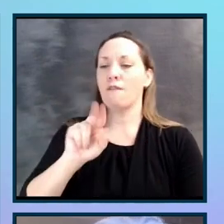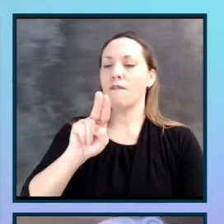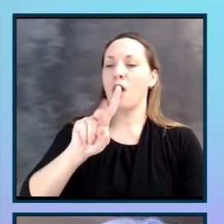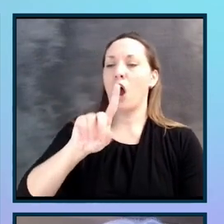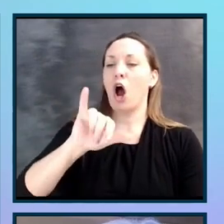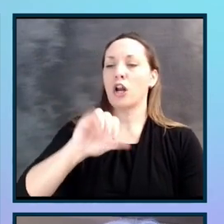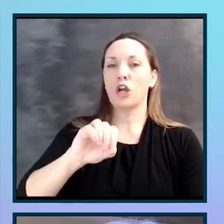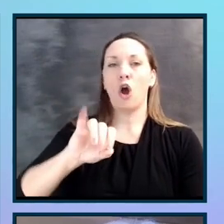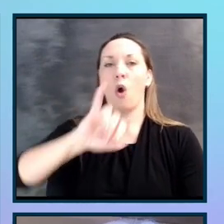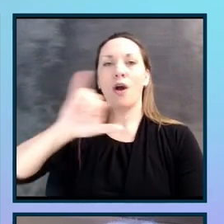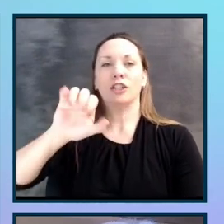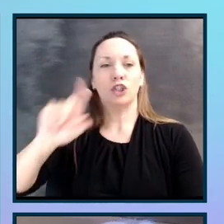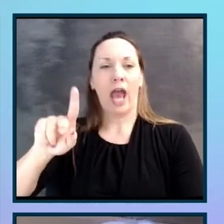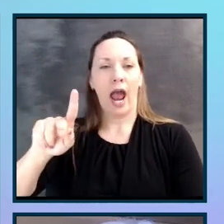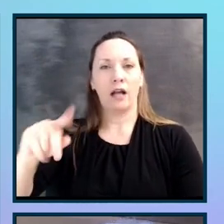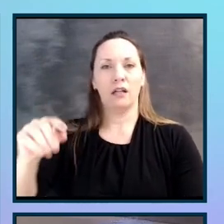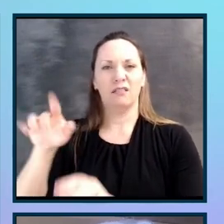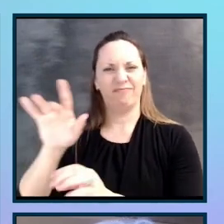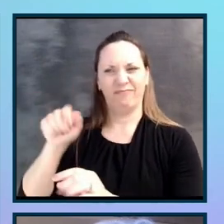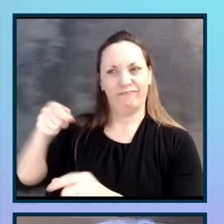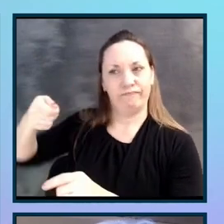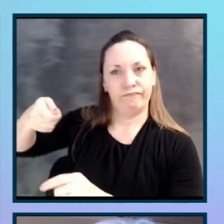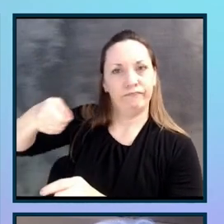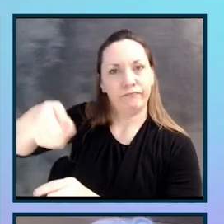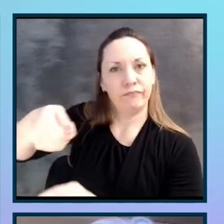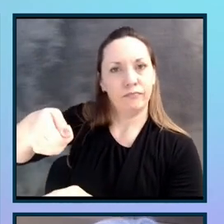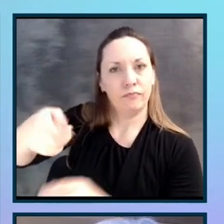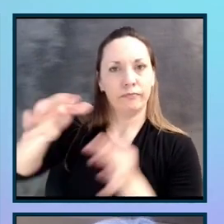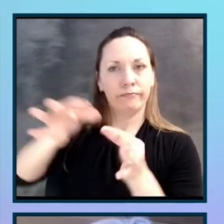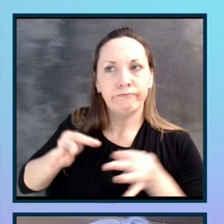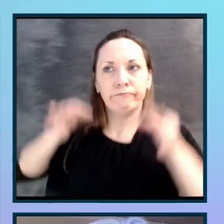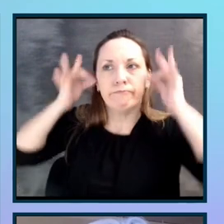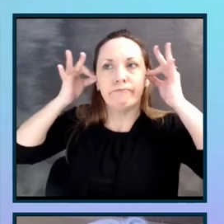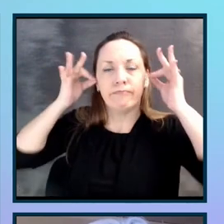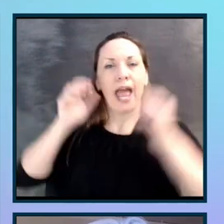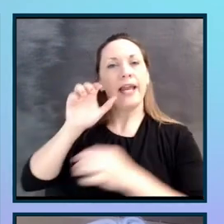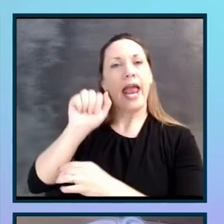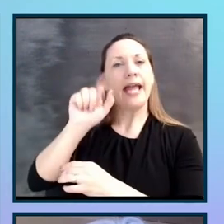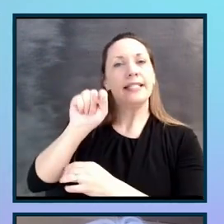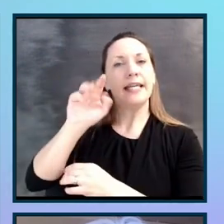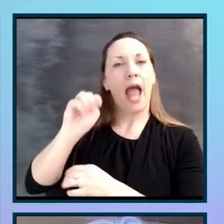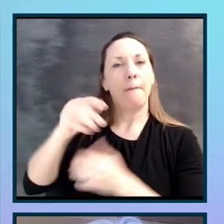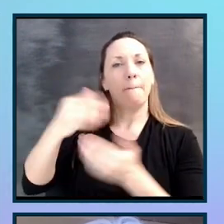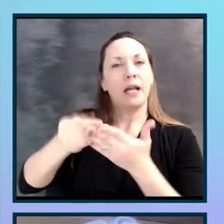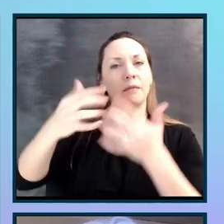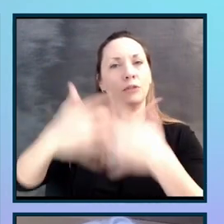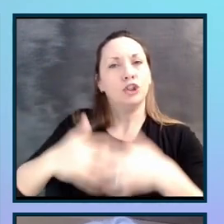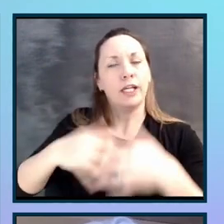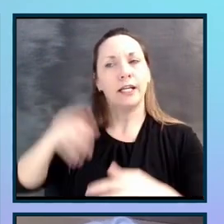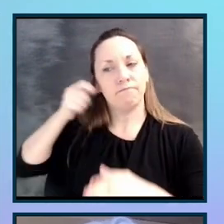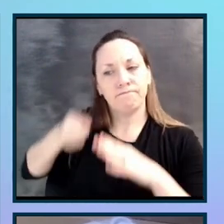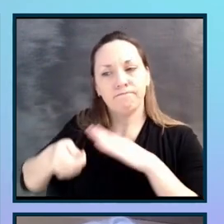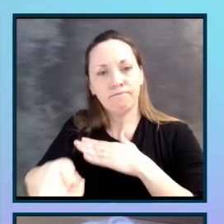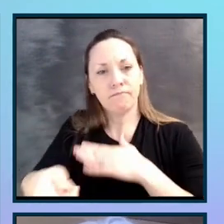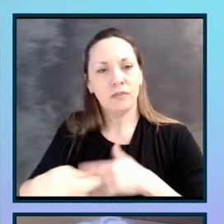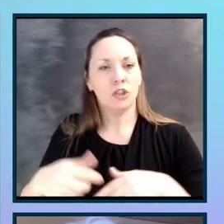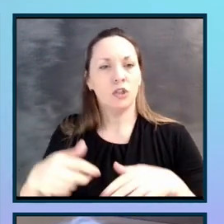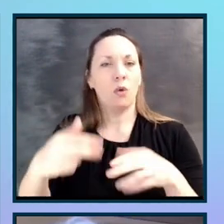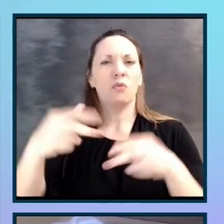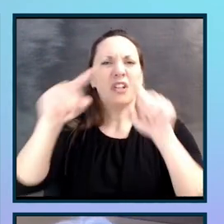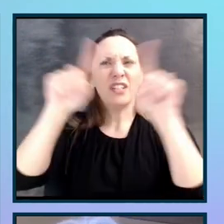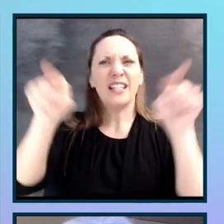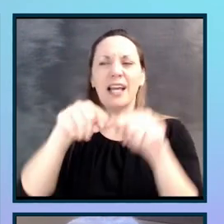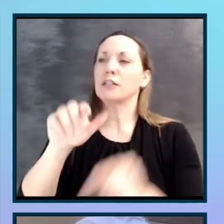ATM. There's a jack where you can plug in a headset. There's a sign that says audio jack. There's a raised arrow.